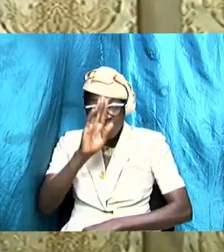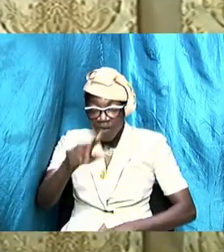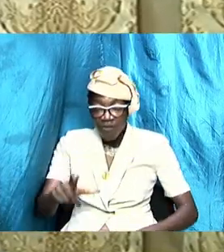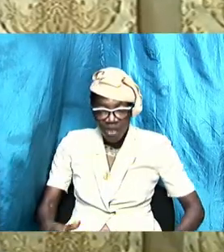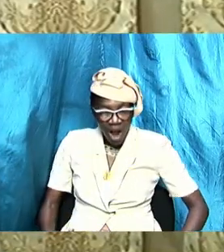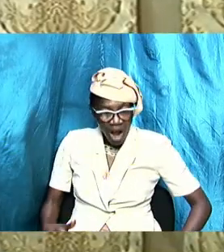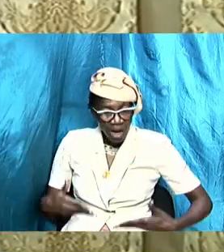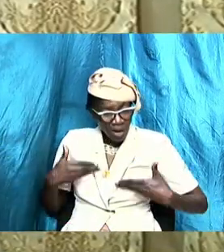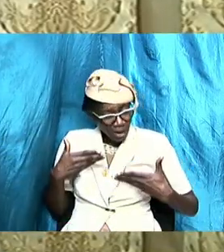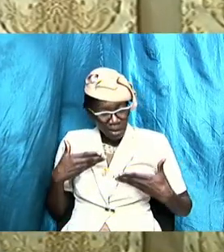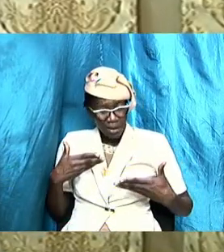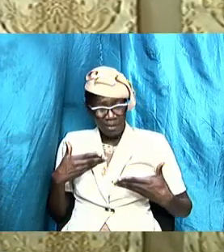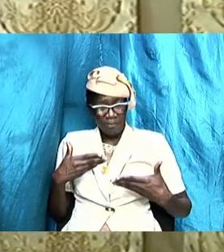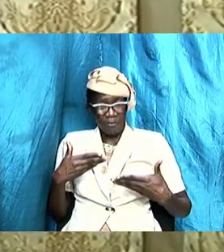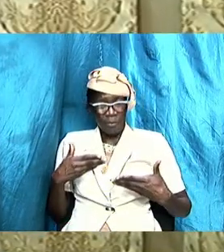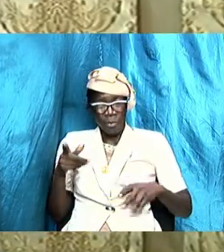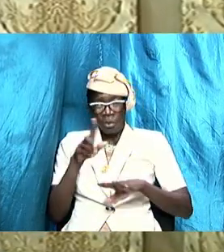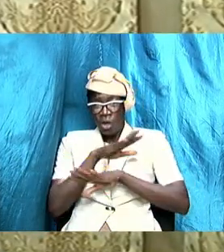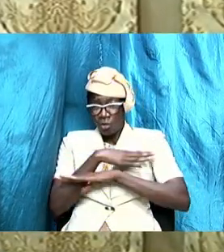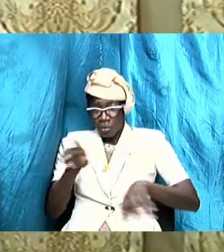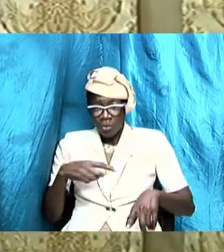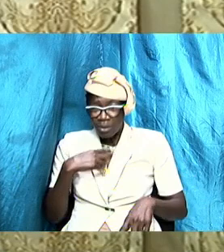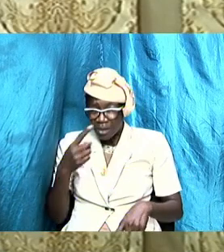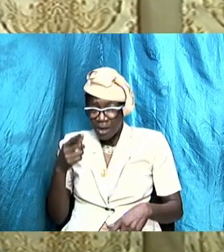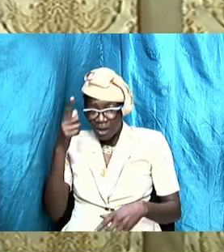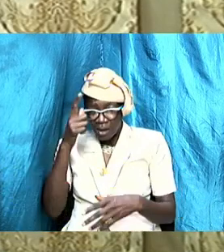don't tell her to be what she is not